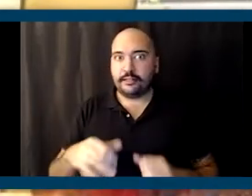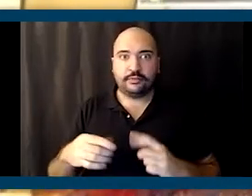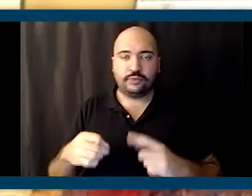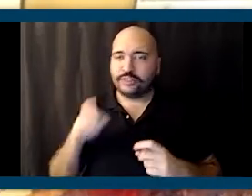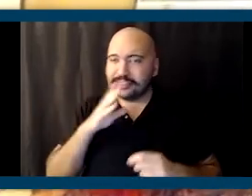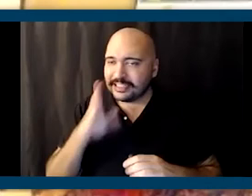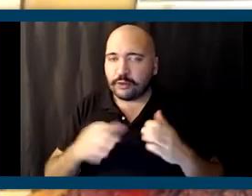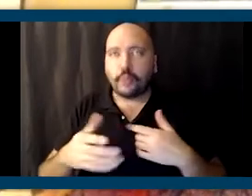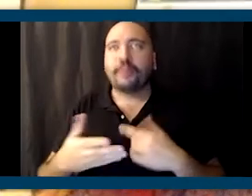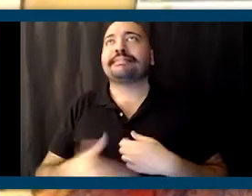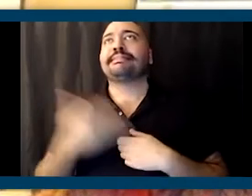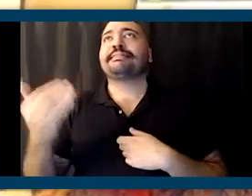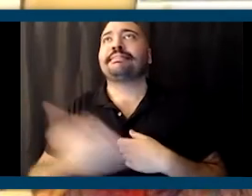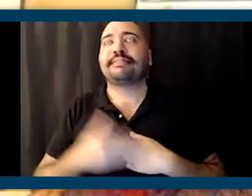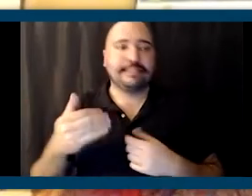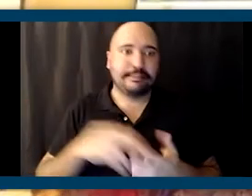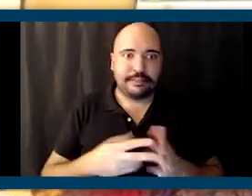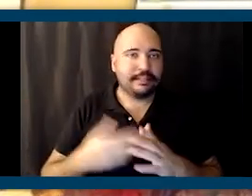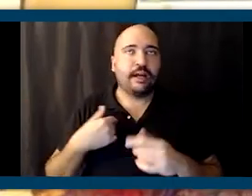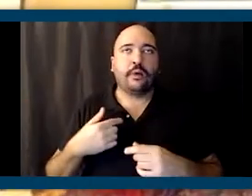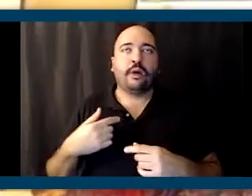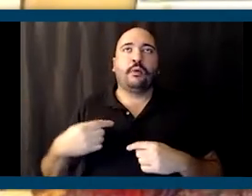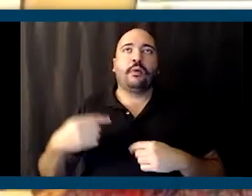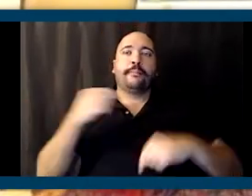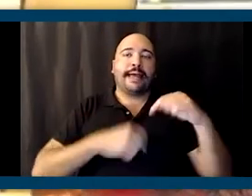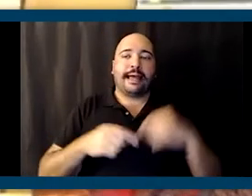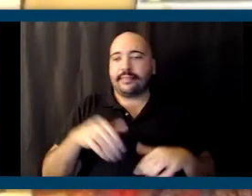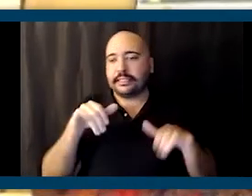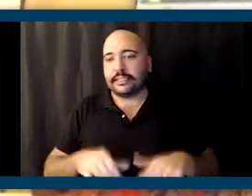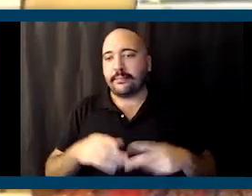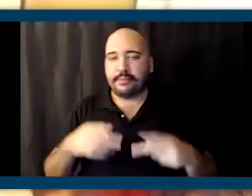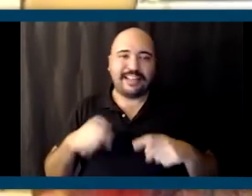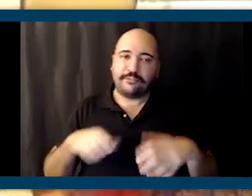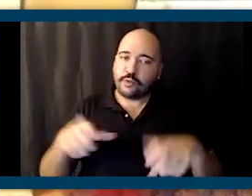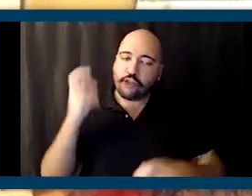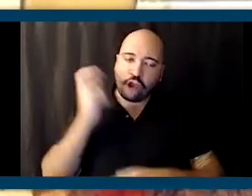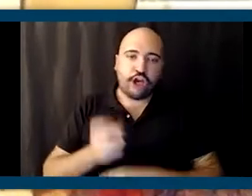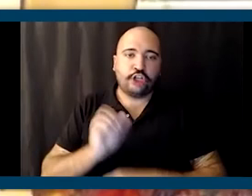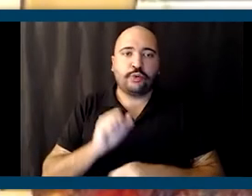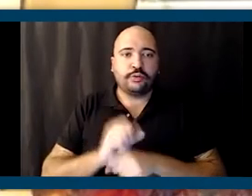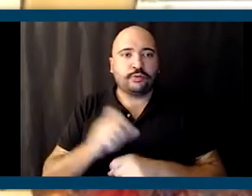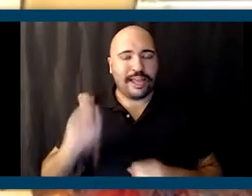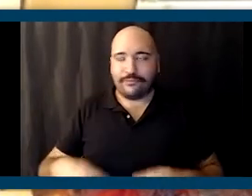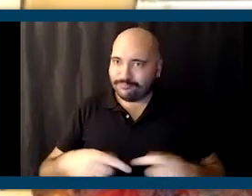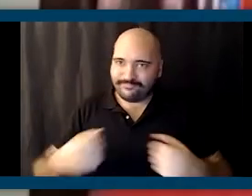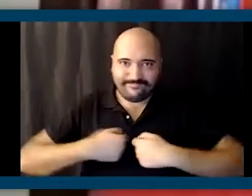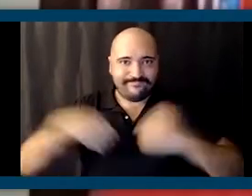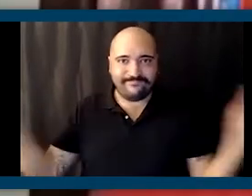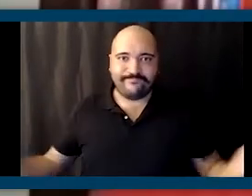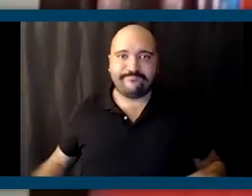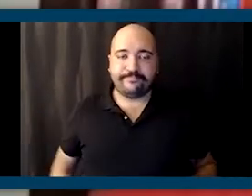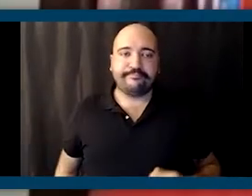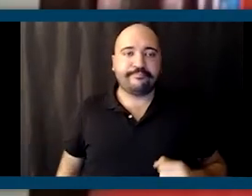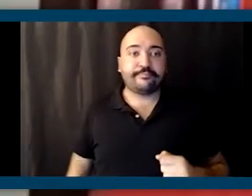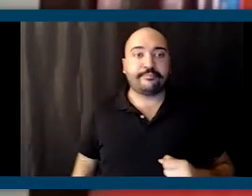easy that everybody can do because then we end up in the same place where we are right now. You got to do the hard work. You got to put it out there. Absolutely.